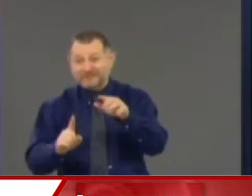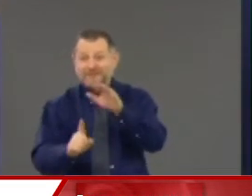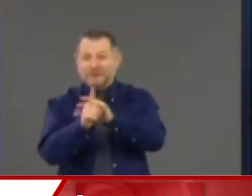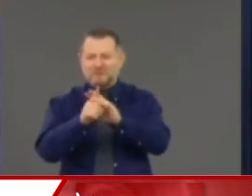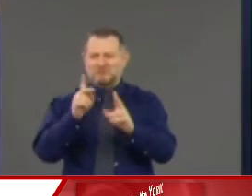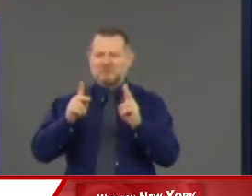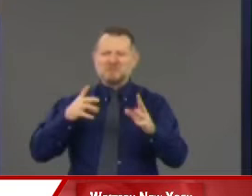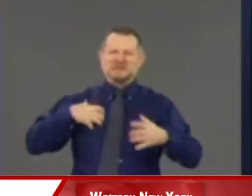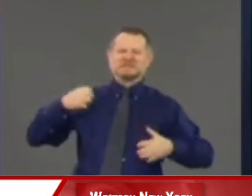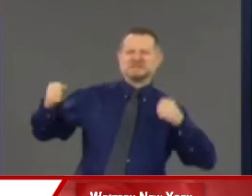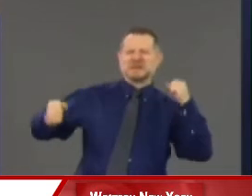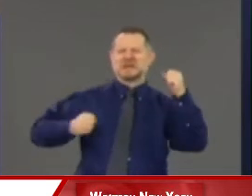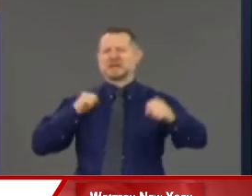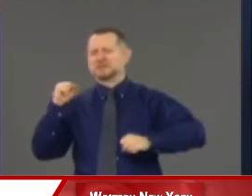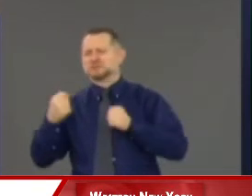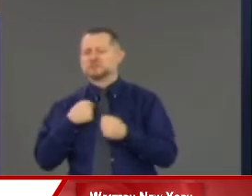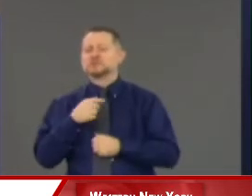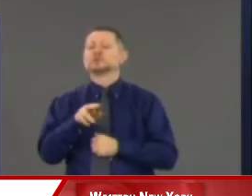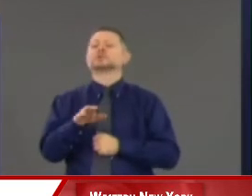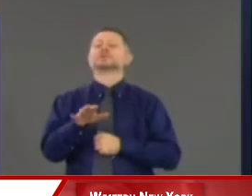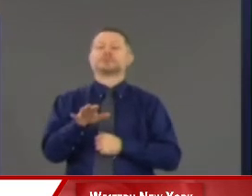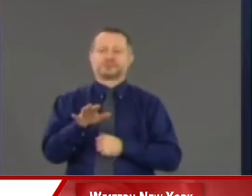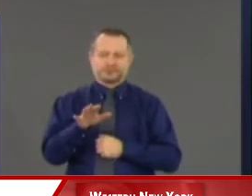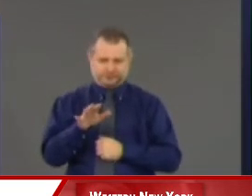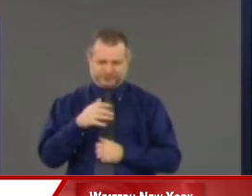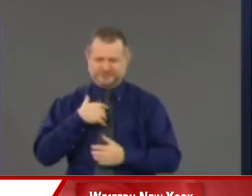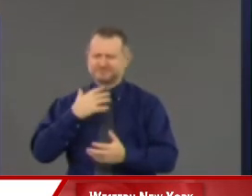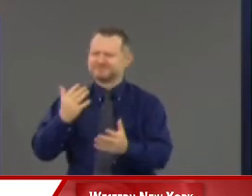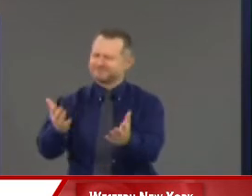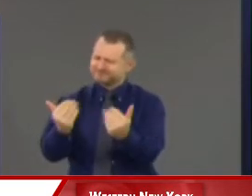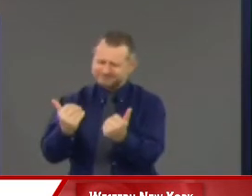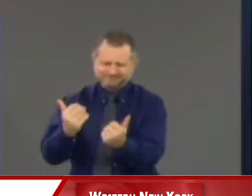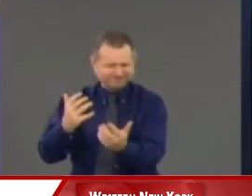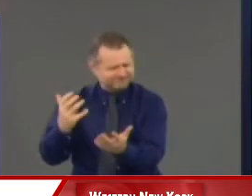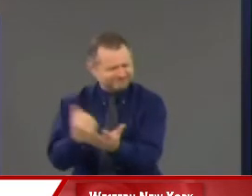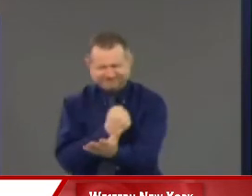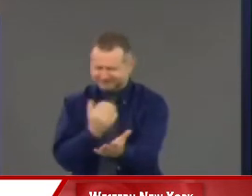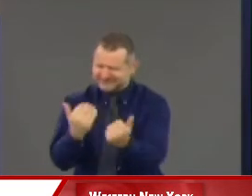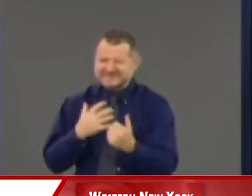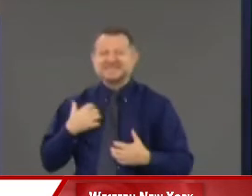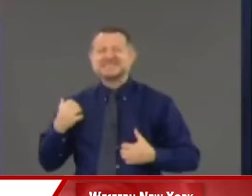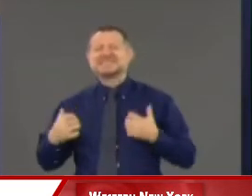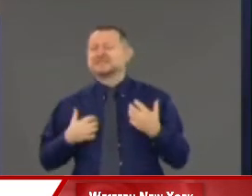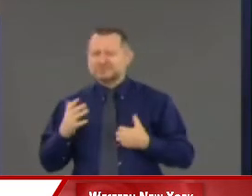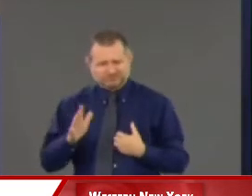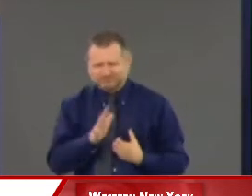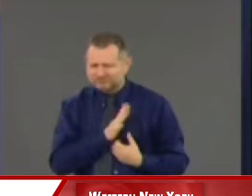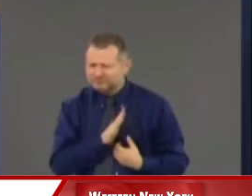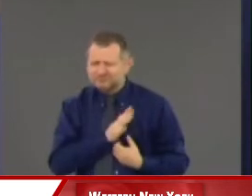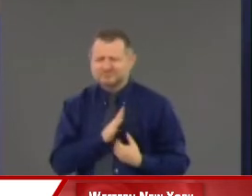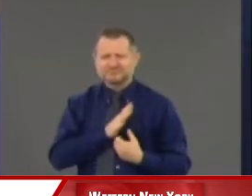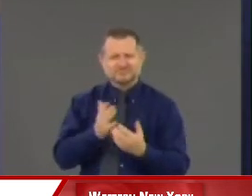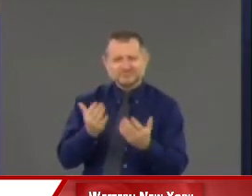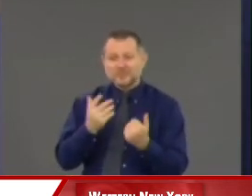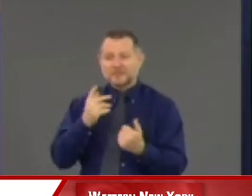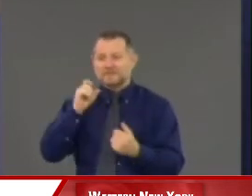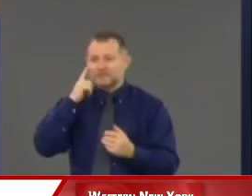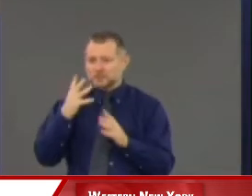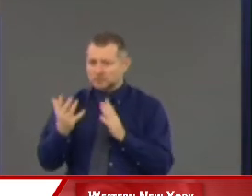to make changes so the government officials say, whoops, we better do something.